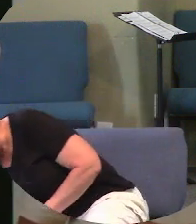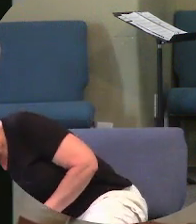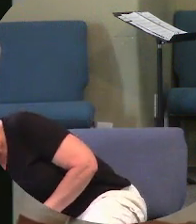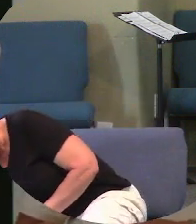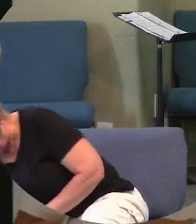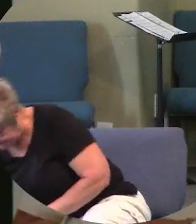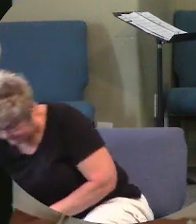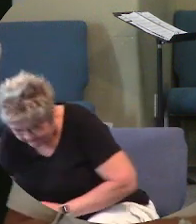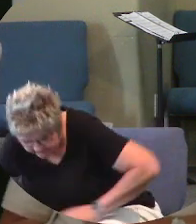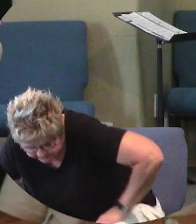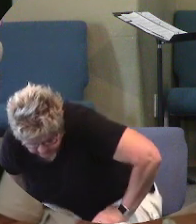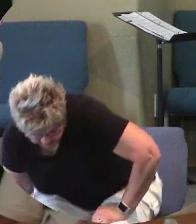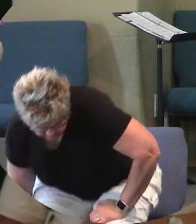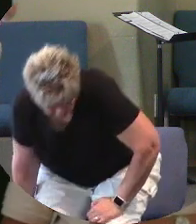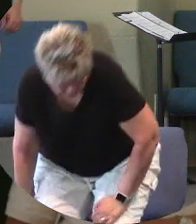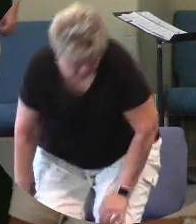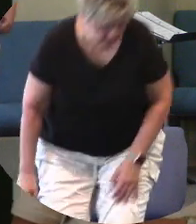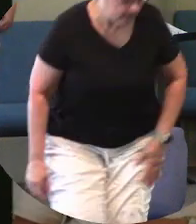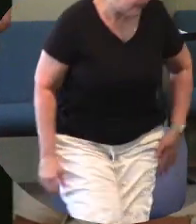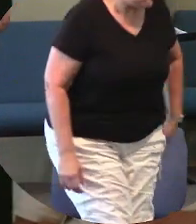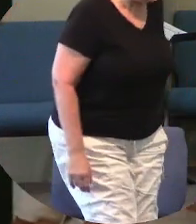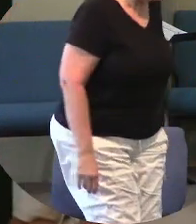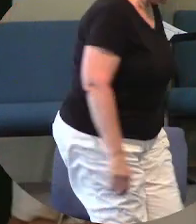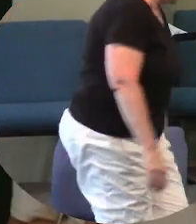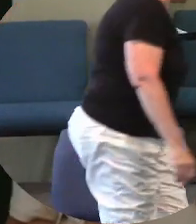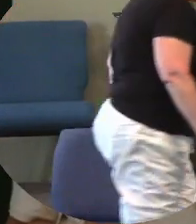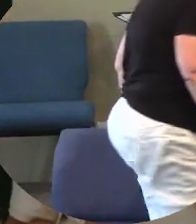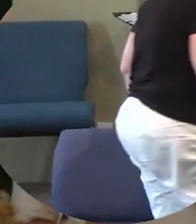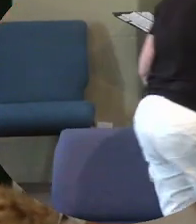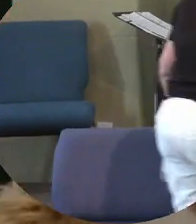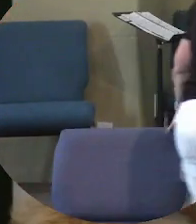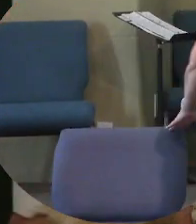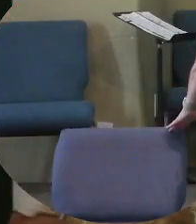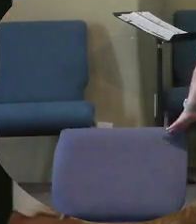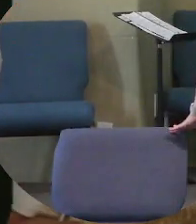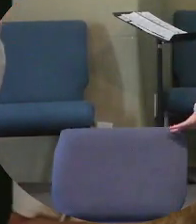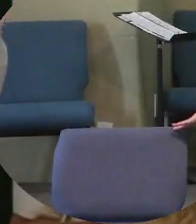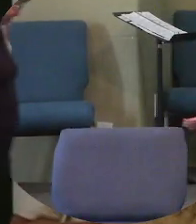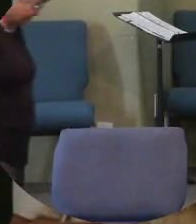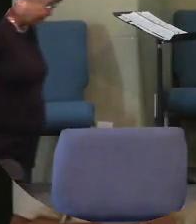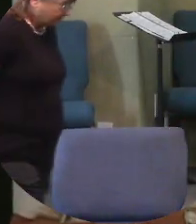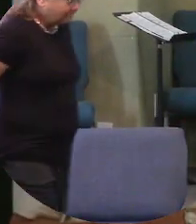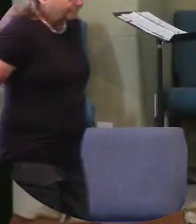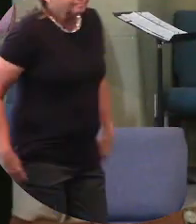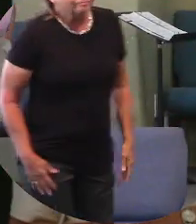stand, let's sing, we're going to sing all to thee, I believe, is a song we're going to sing this morning.